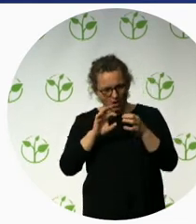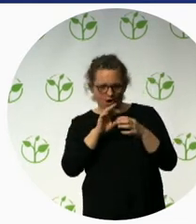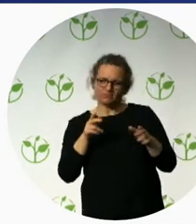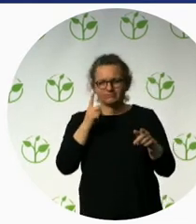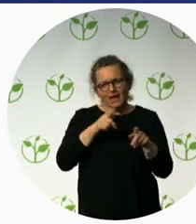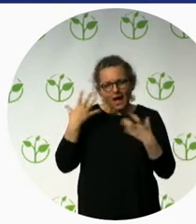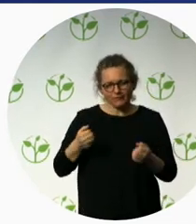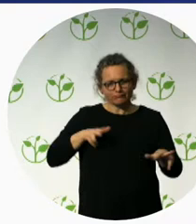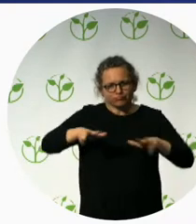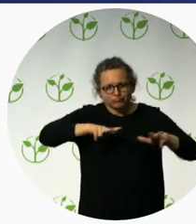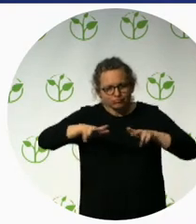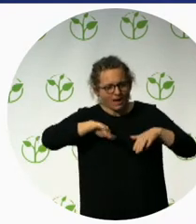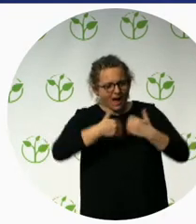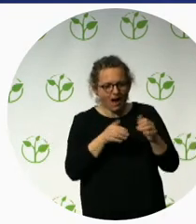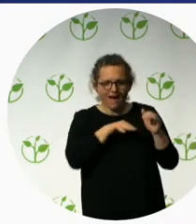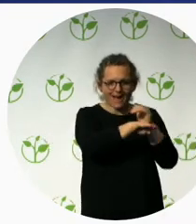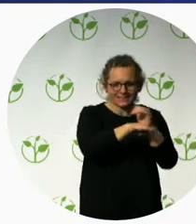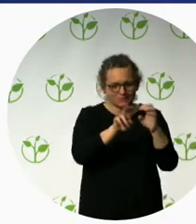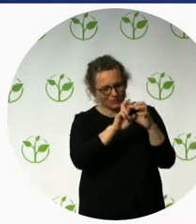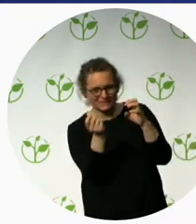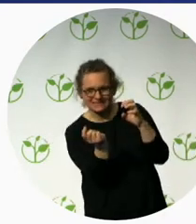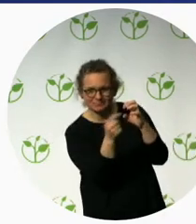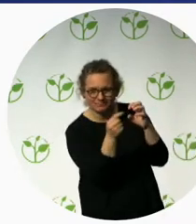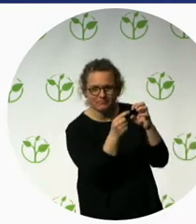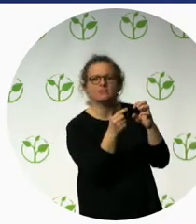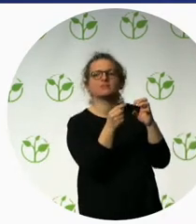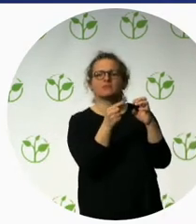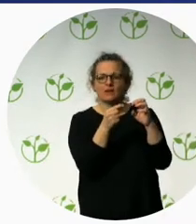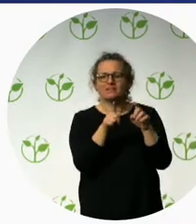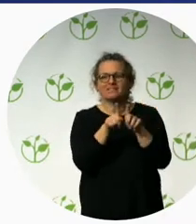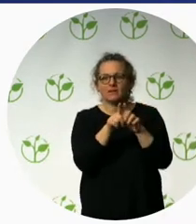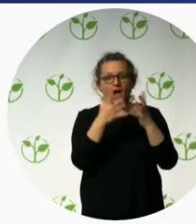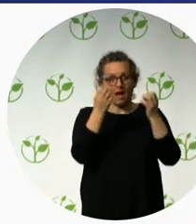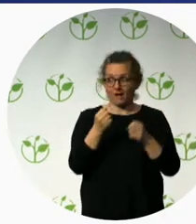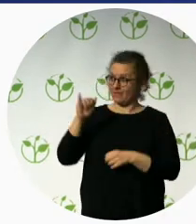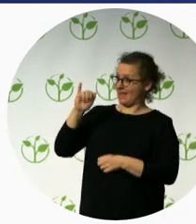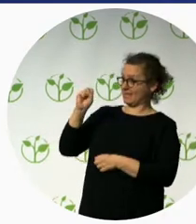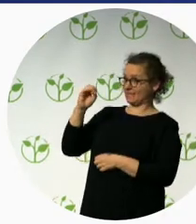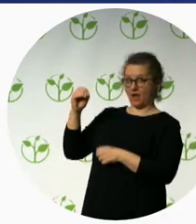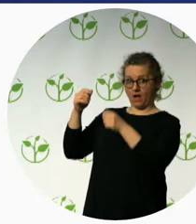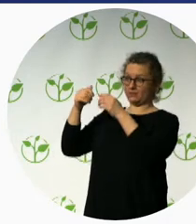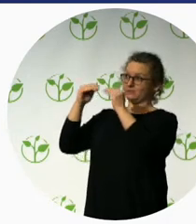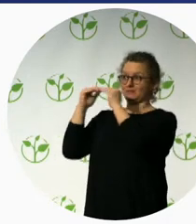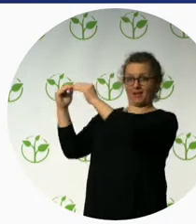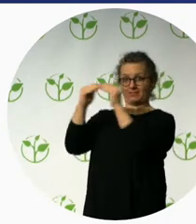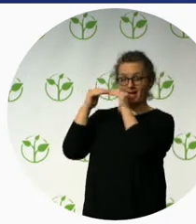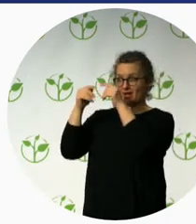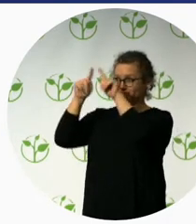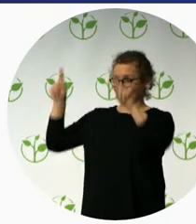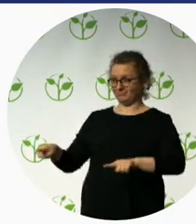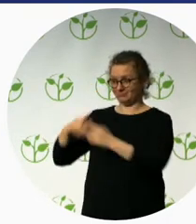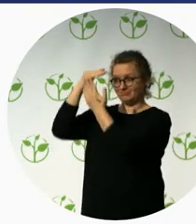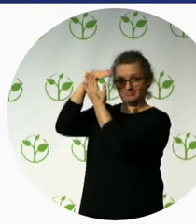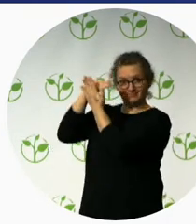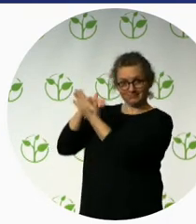Because the basic question that so many businesses have in the back of their minds is, well, what are we supposed to do? How are we